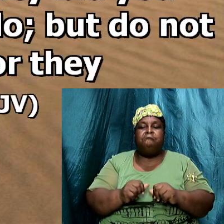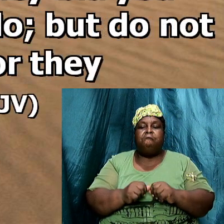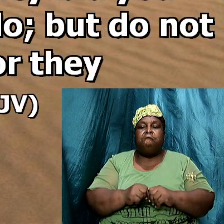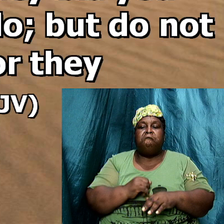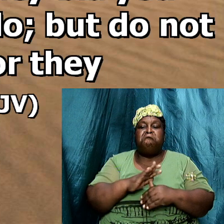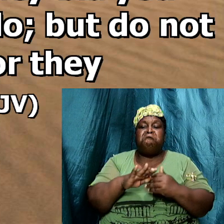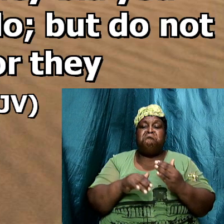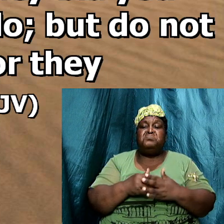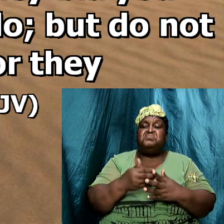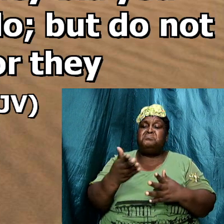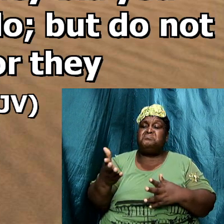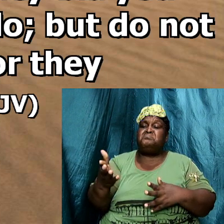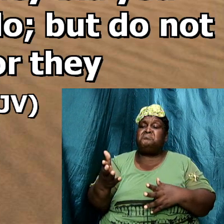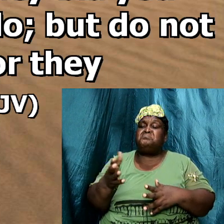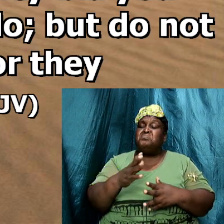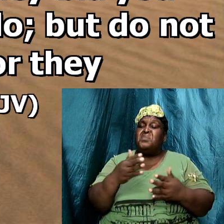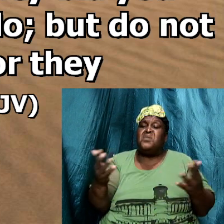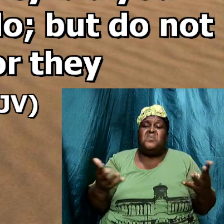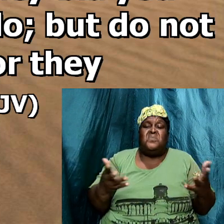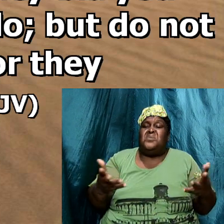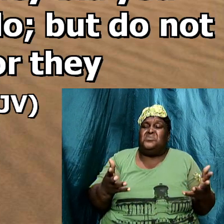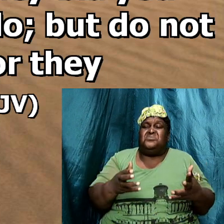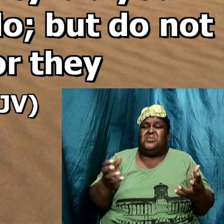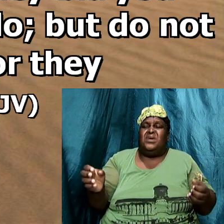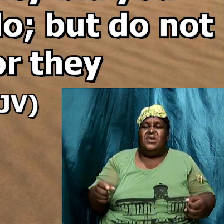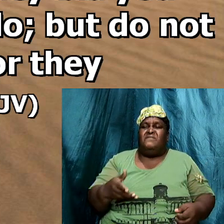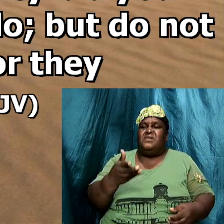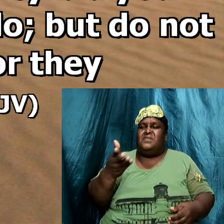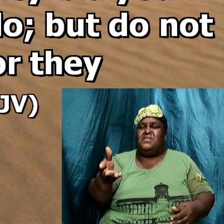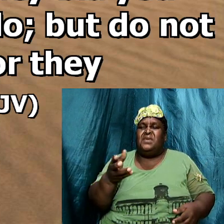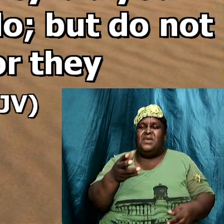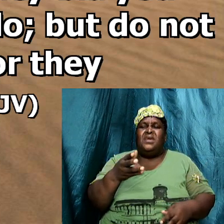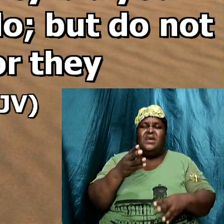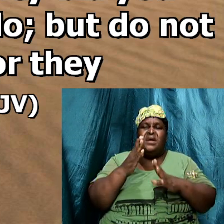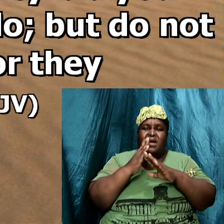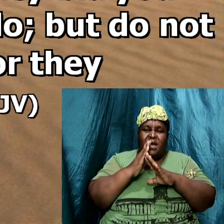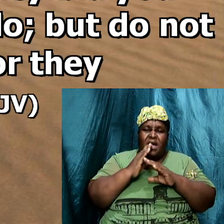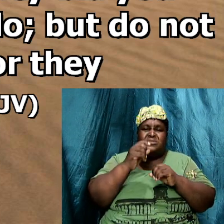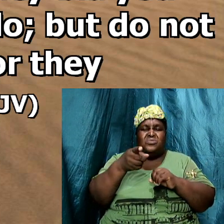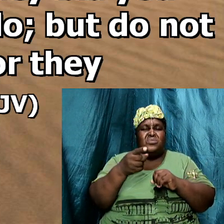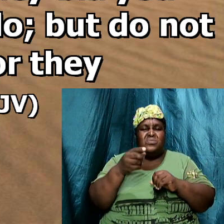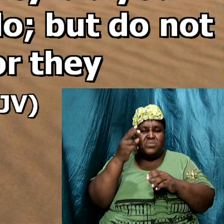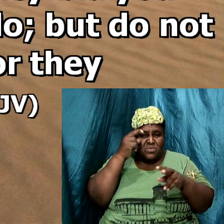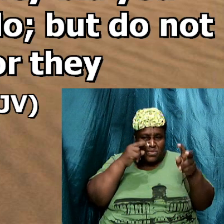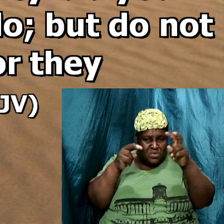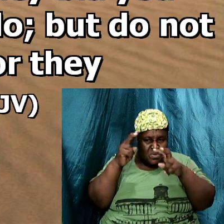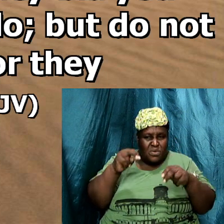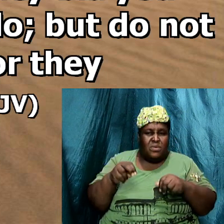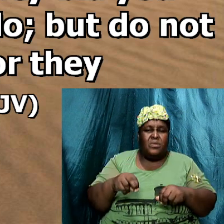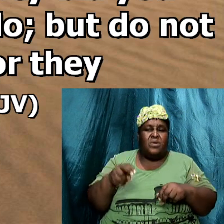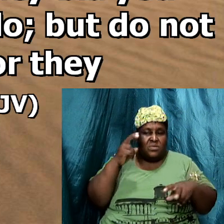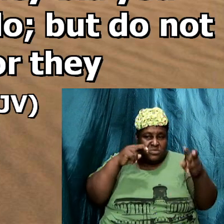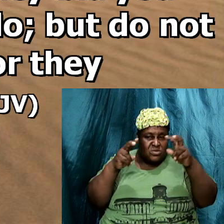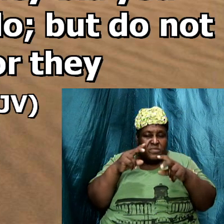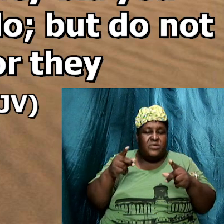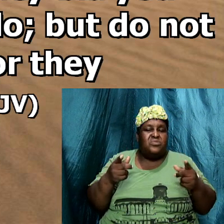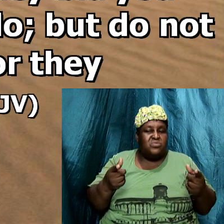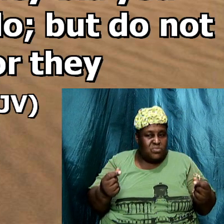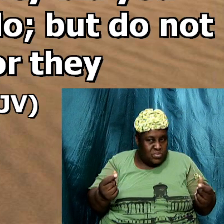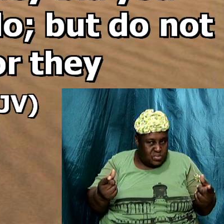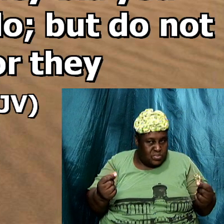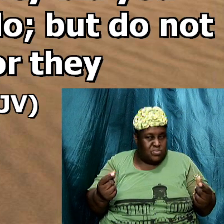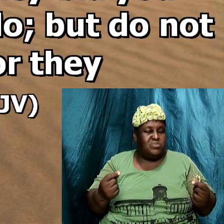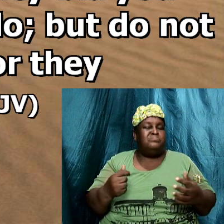All Therefore Whatever they bid you to observe That observe and do So Christ